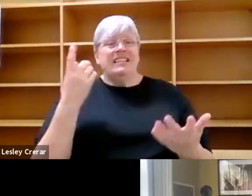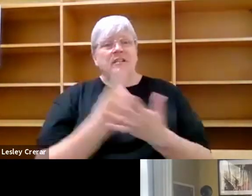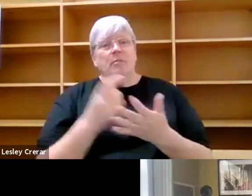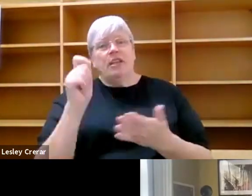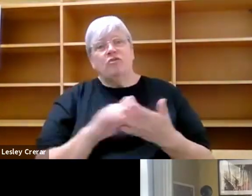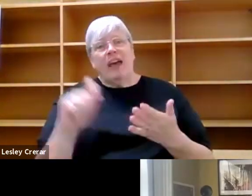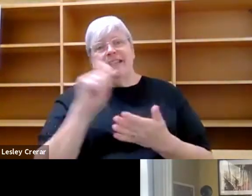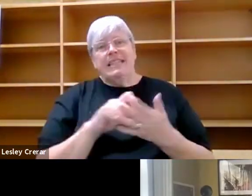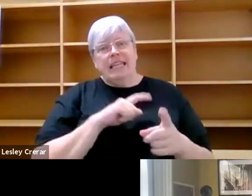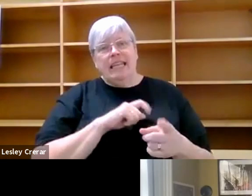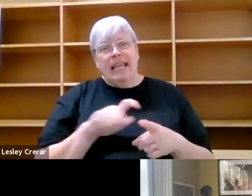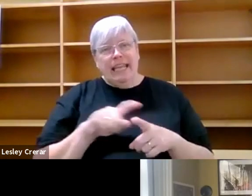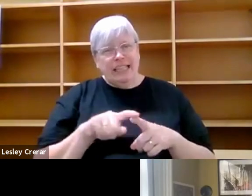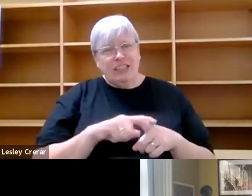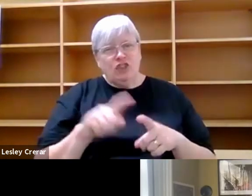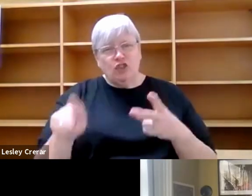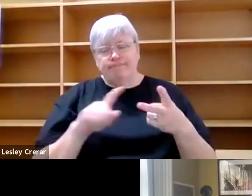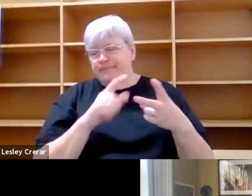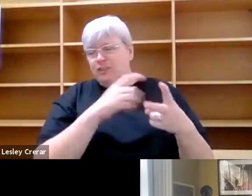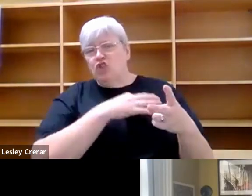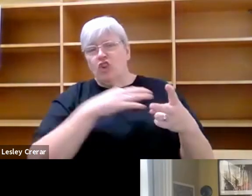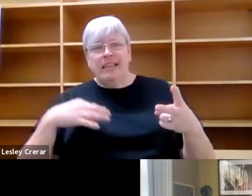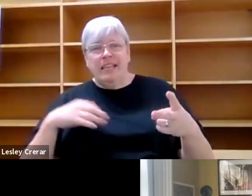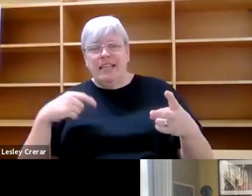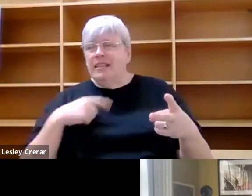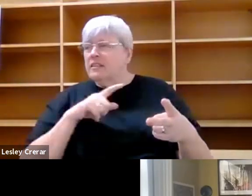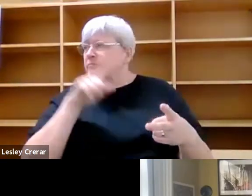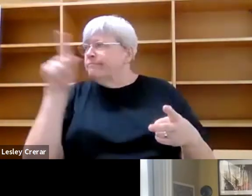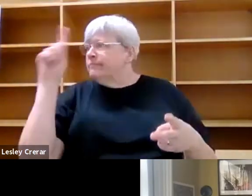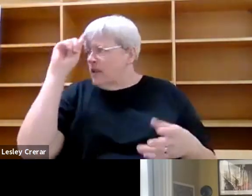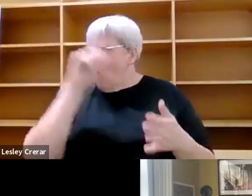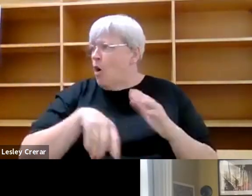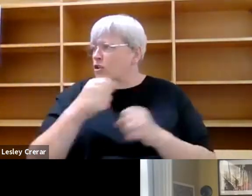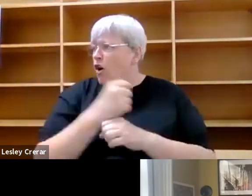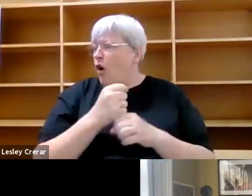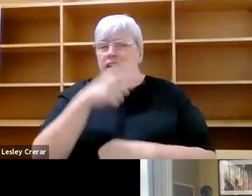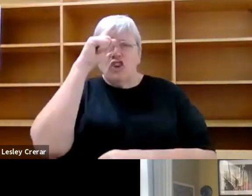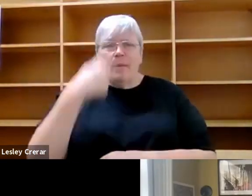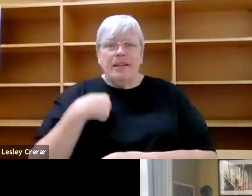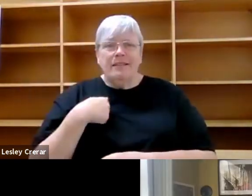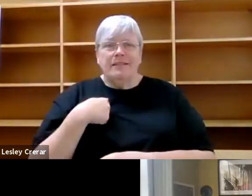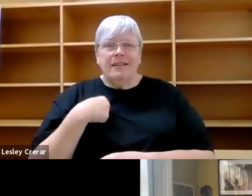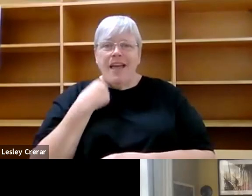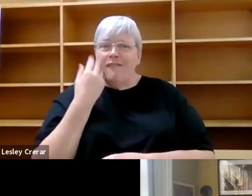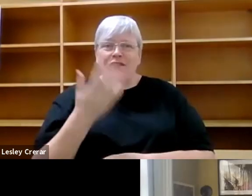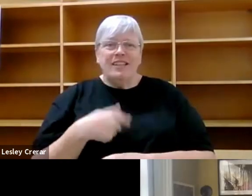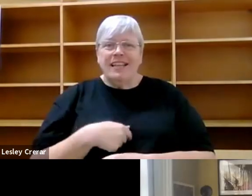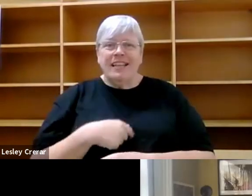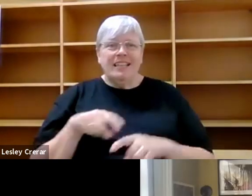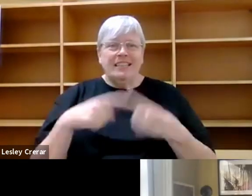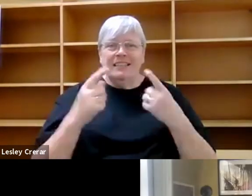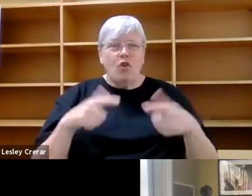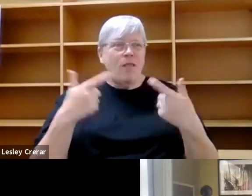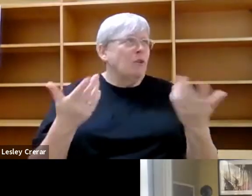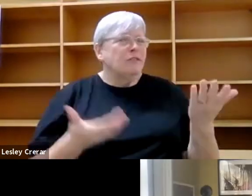in English and in Chinese and then turn around and order my coffee in German. And like every day I would be sort of confronted